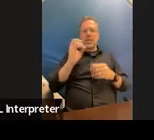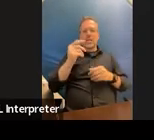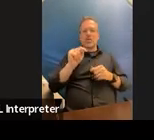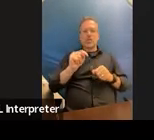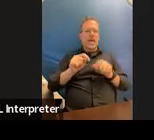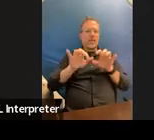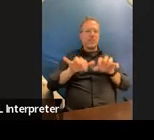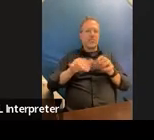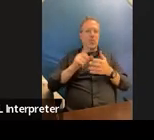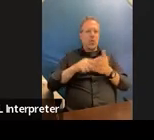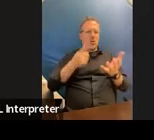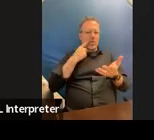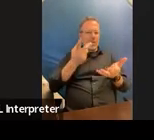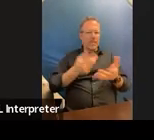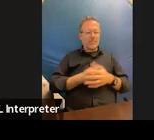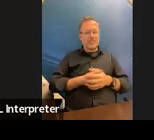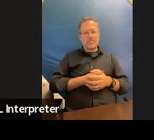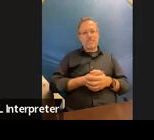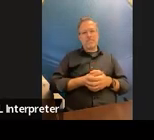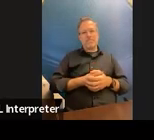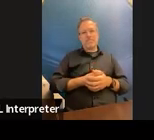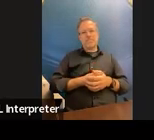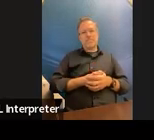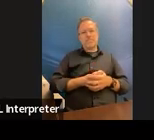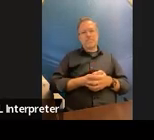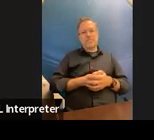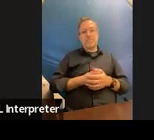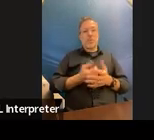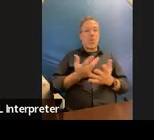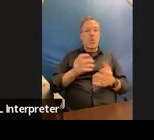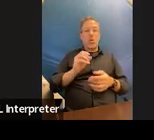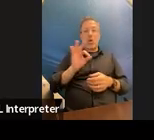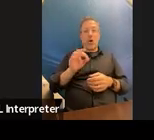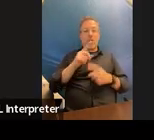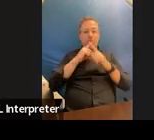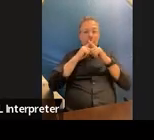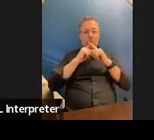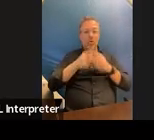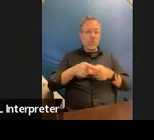you think or pull yourself off shout it out